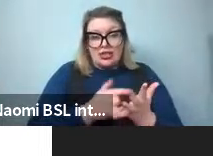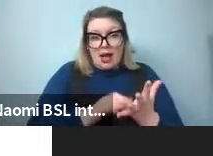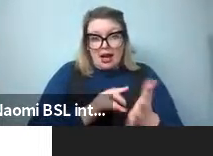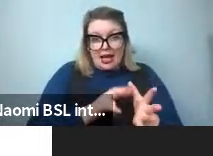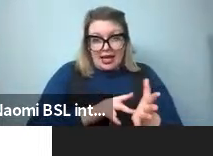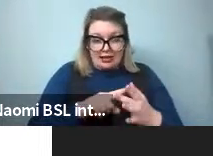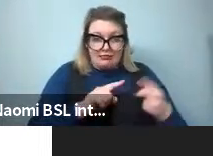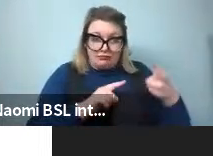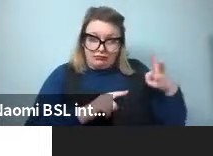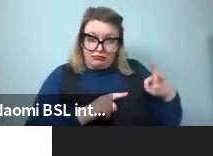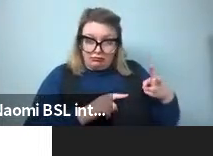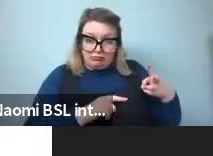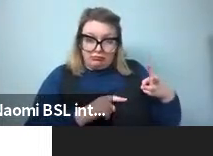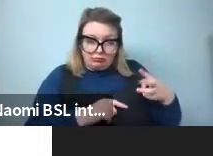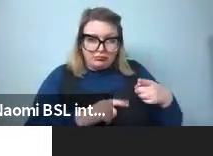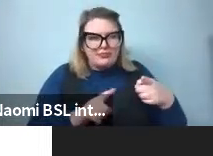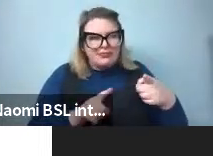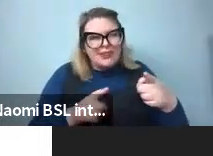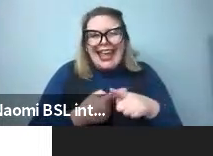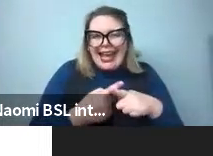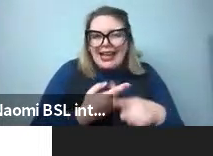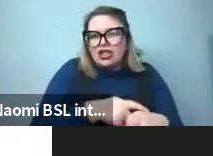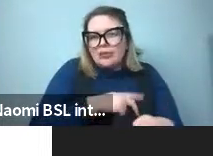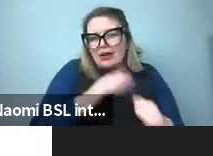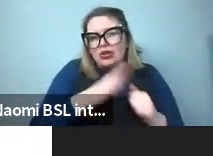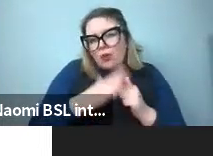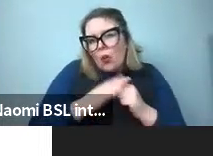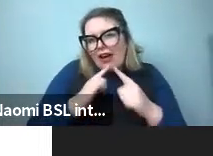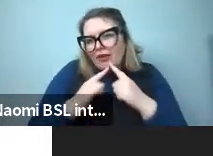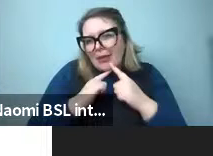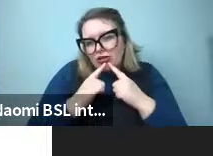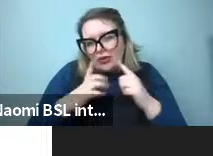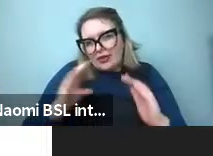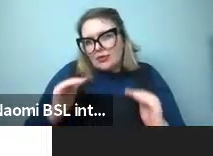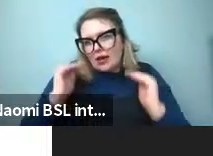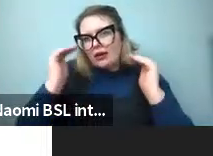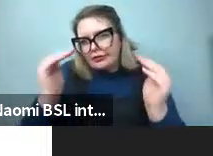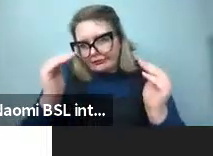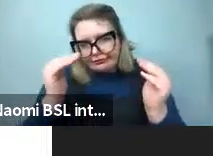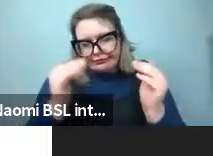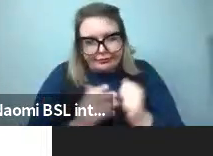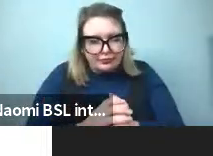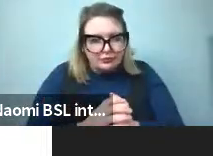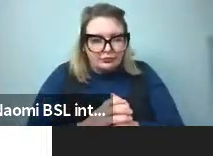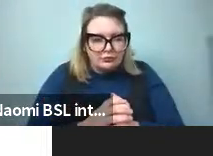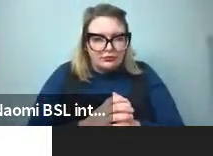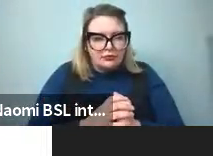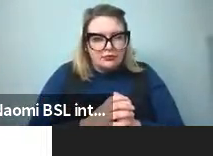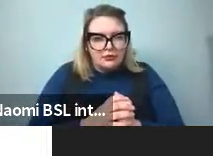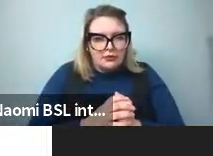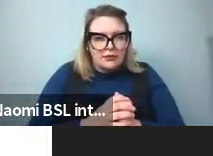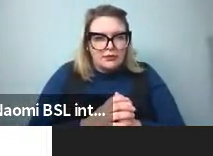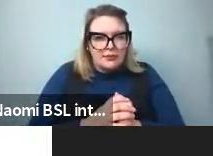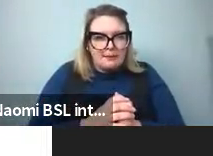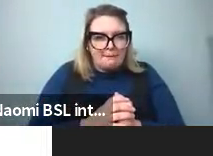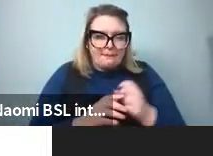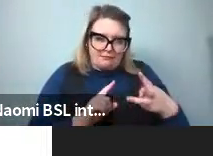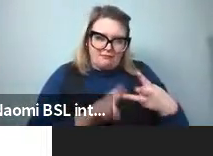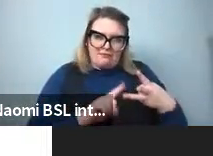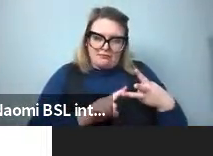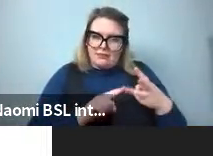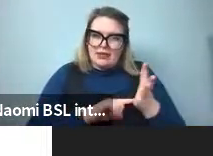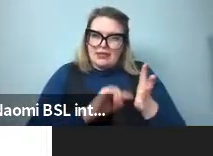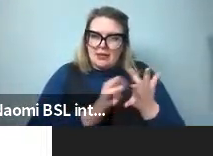and Spanish have more information. I'm going to put them higher. Like they have more information, they're easier to convey colors, I'll put them higher, Chamonix is lower.